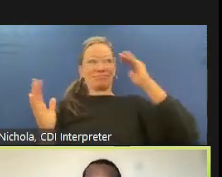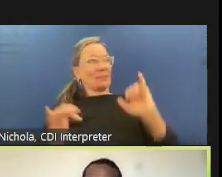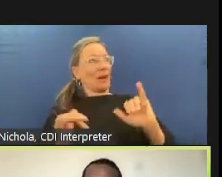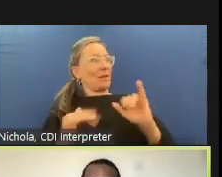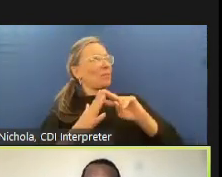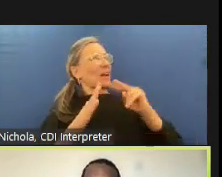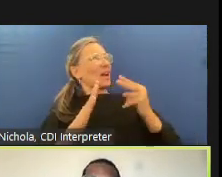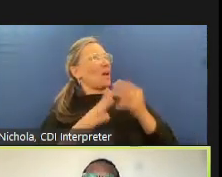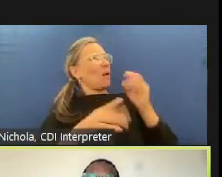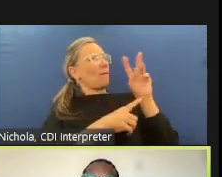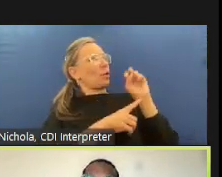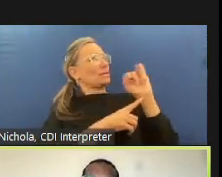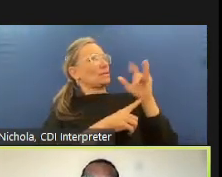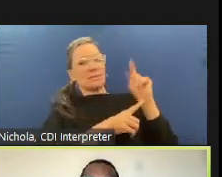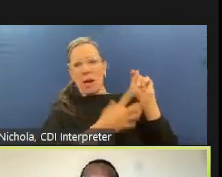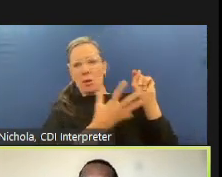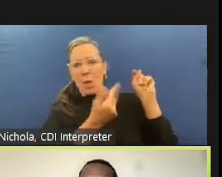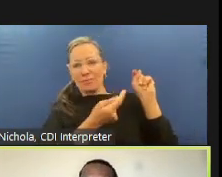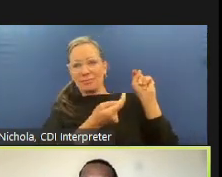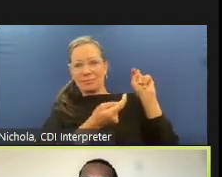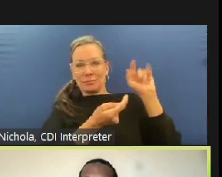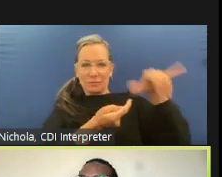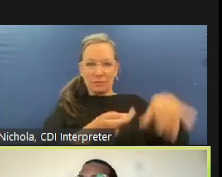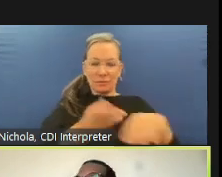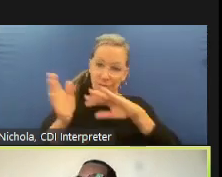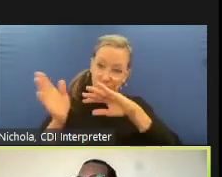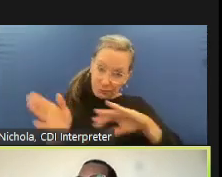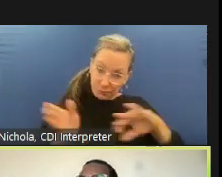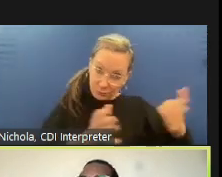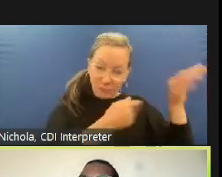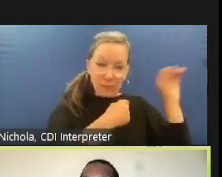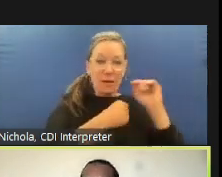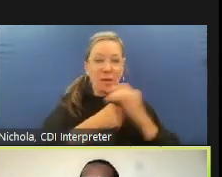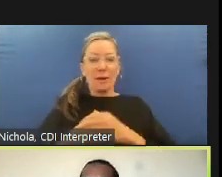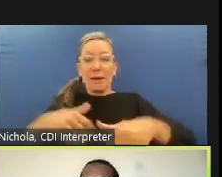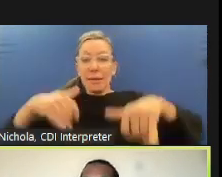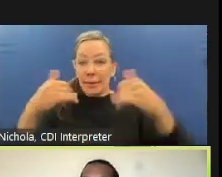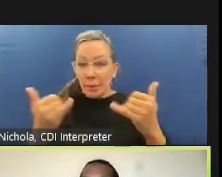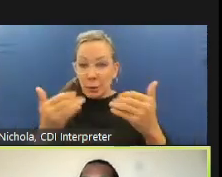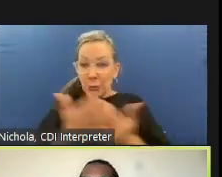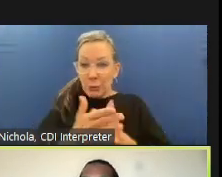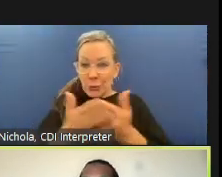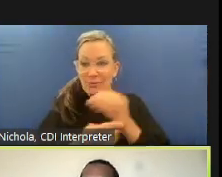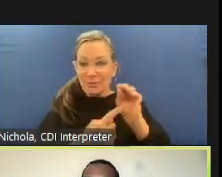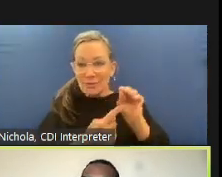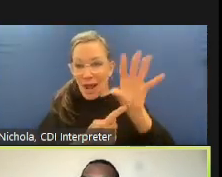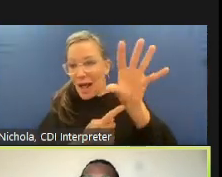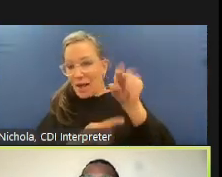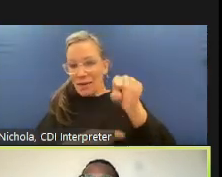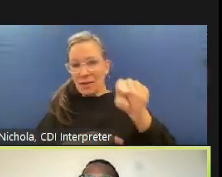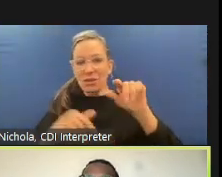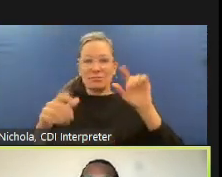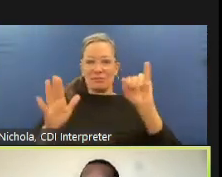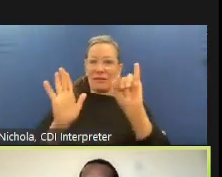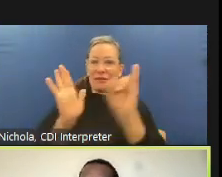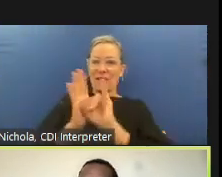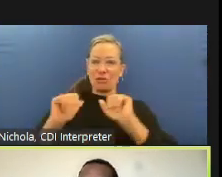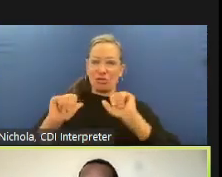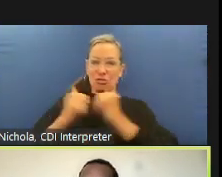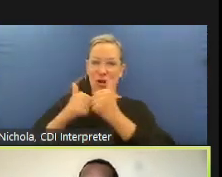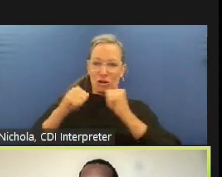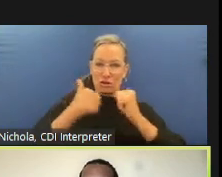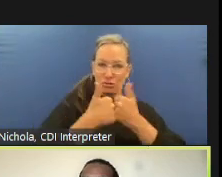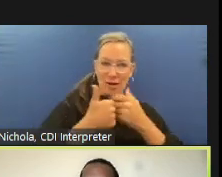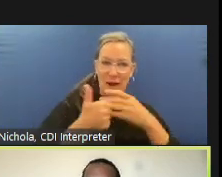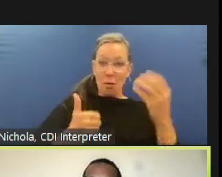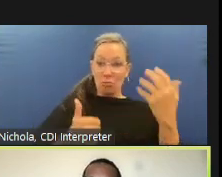and opportunities for marine county and this is how i i hope we can frame the discussion um again i'm